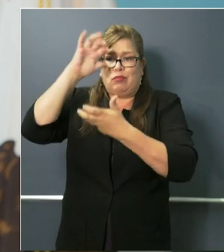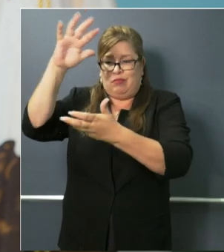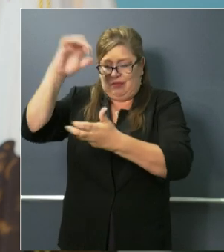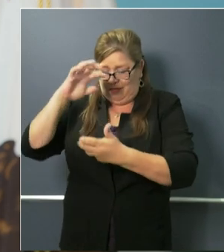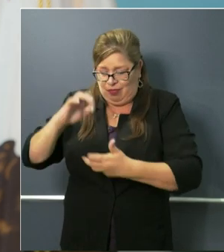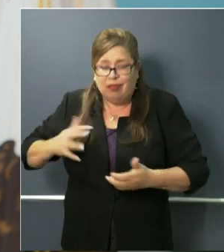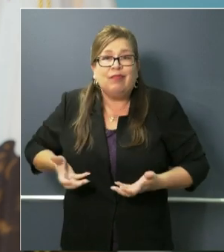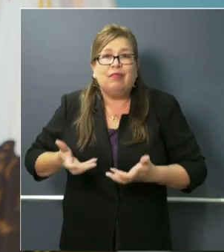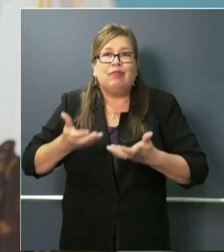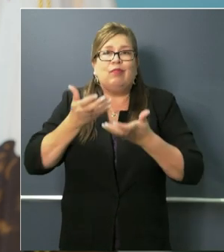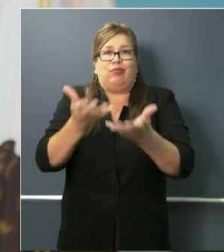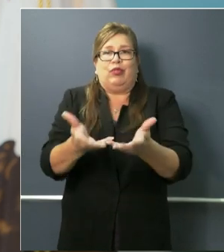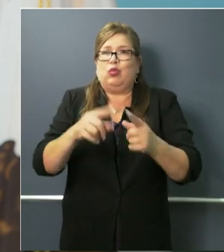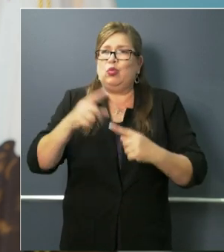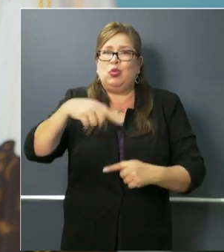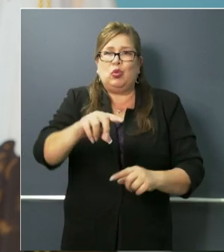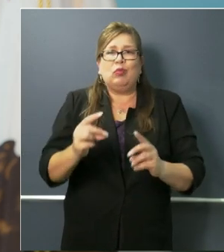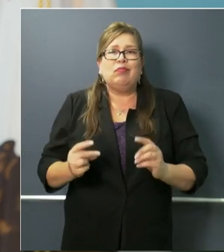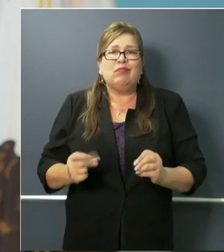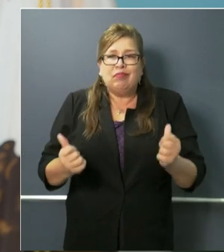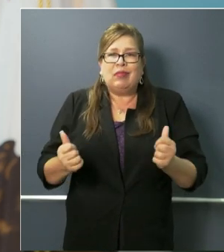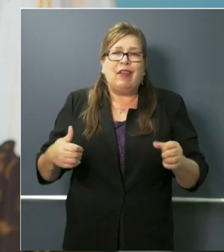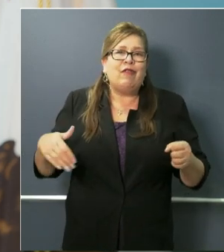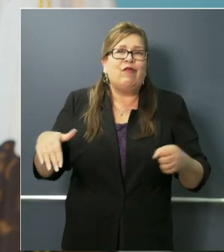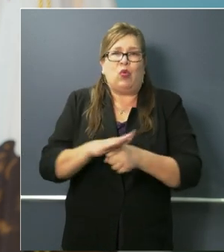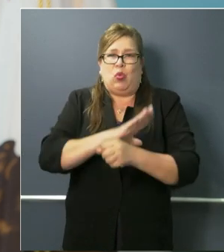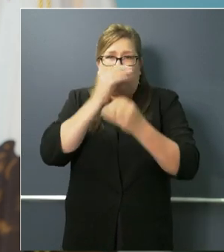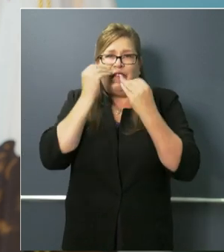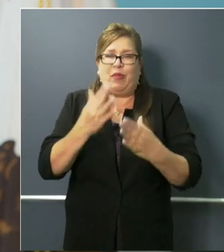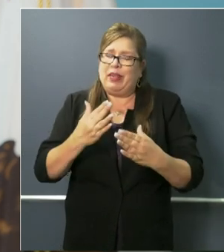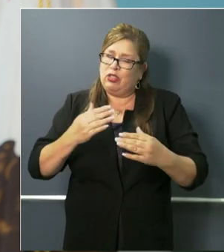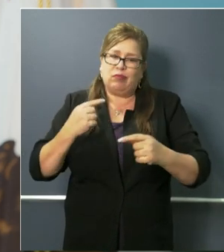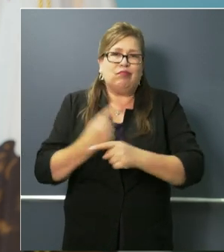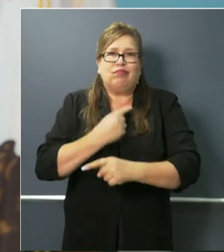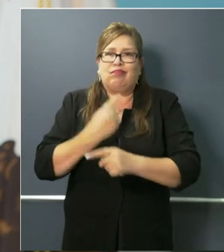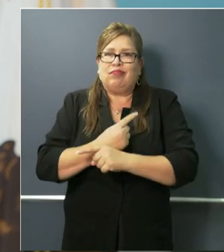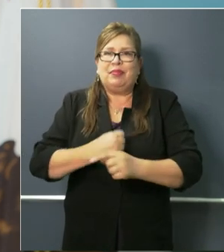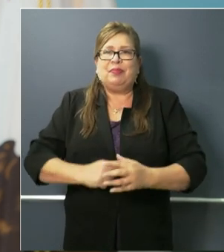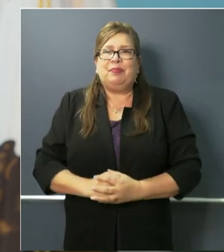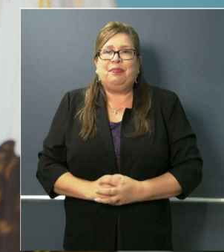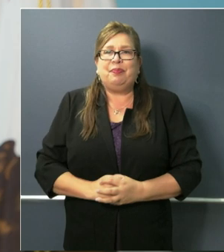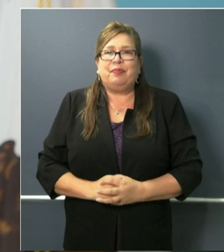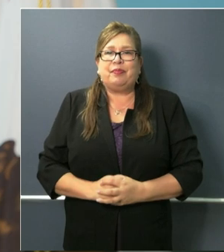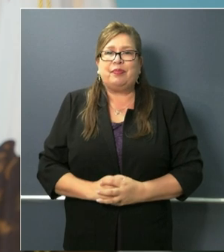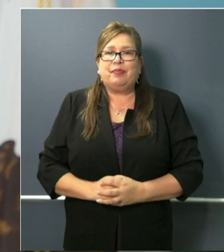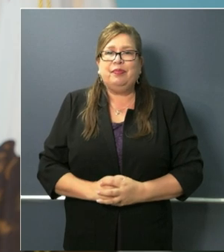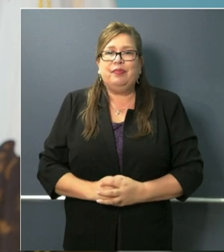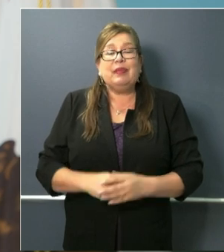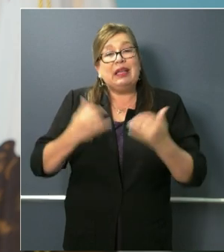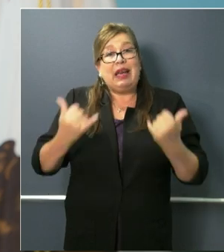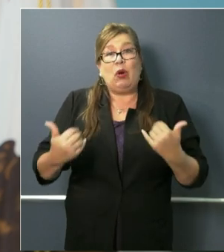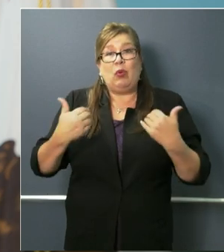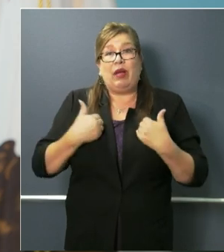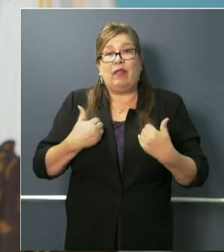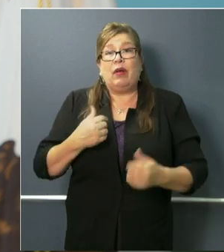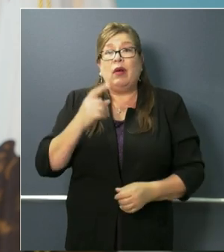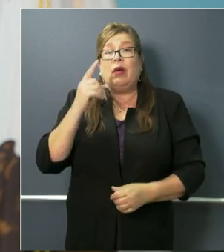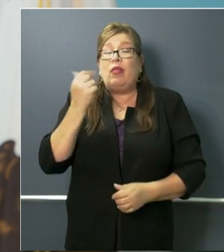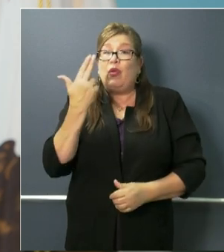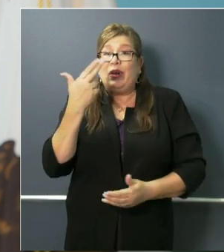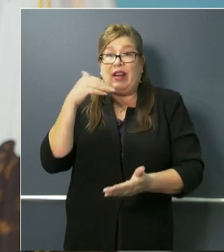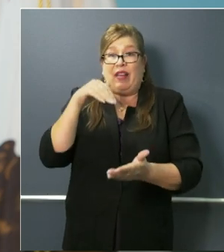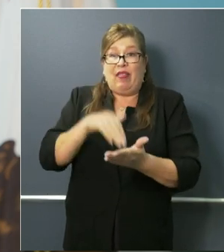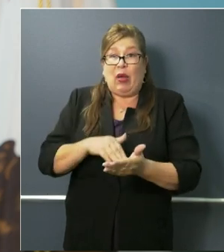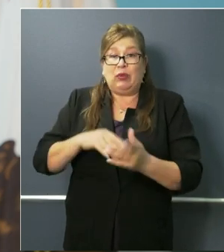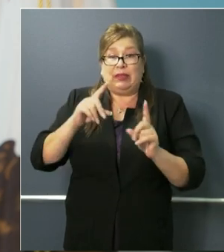to you in real time in a much more robust way. We have just now 13,000 tests out of the